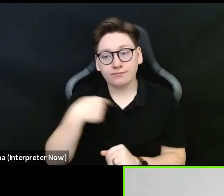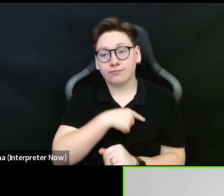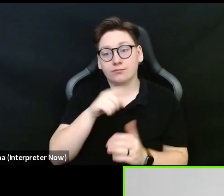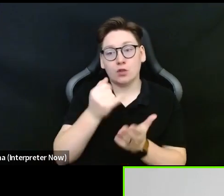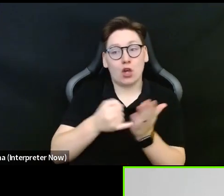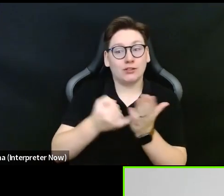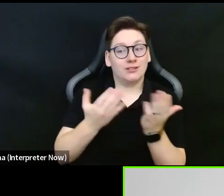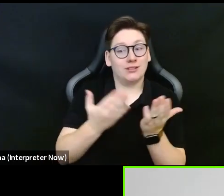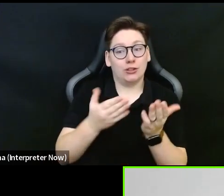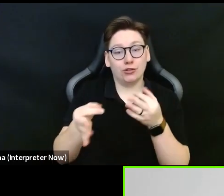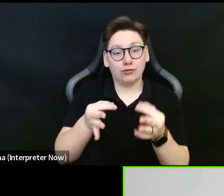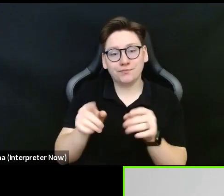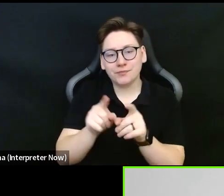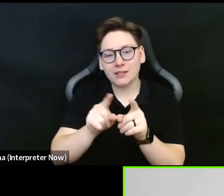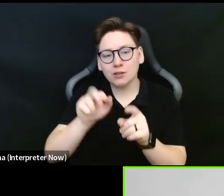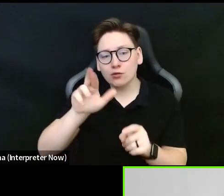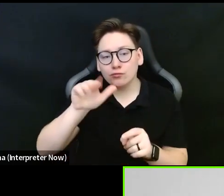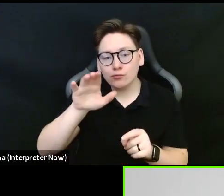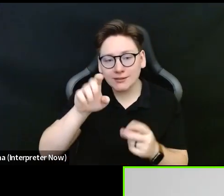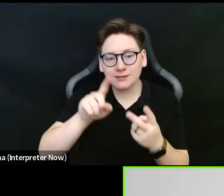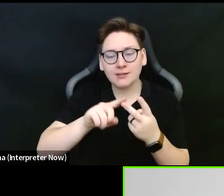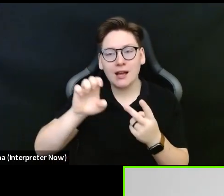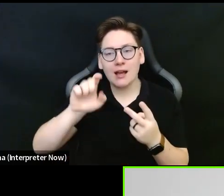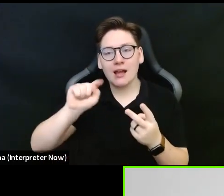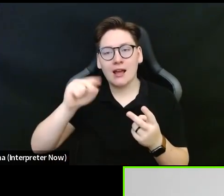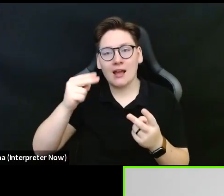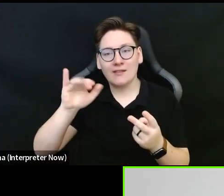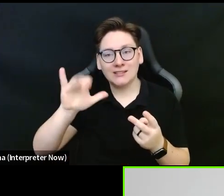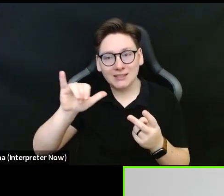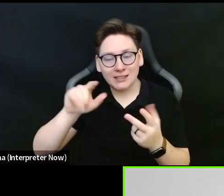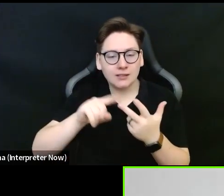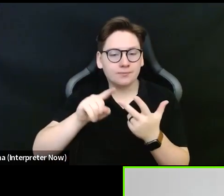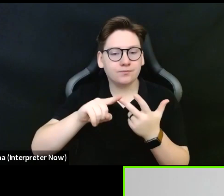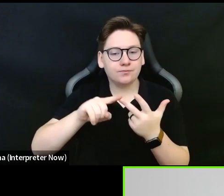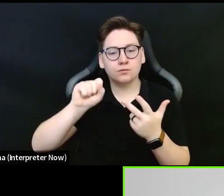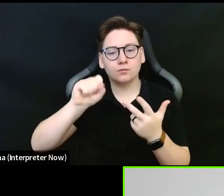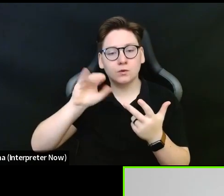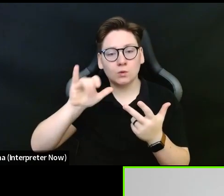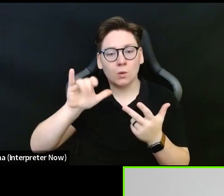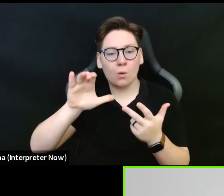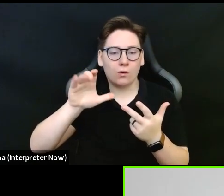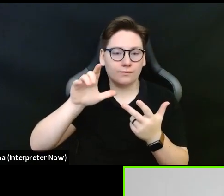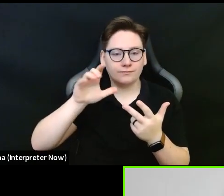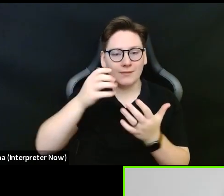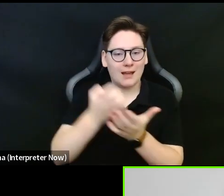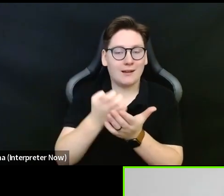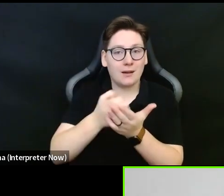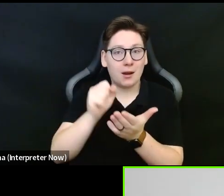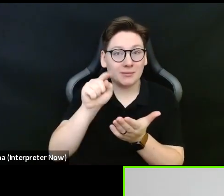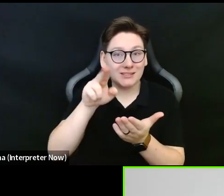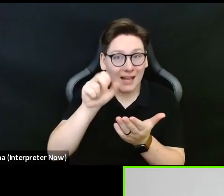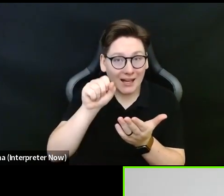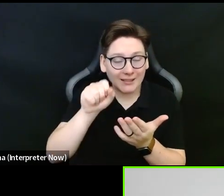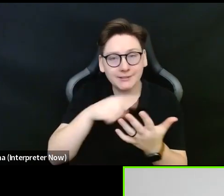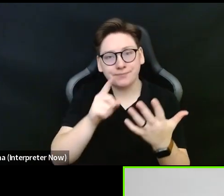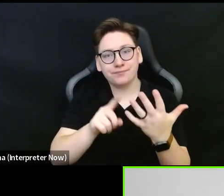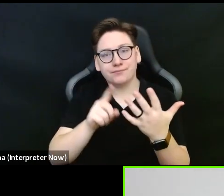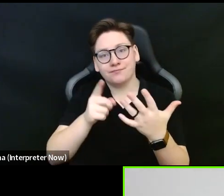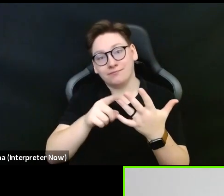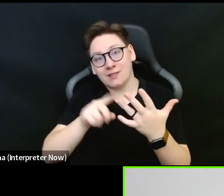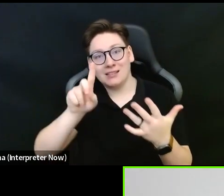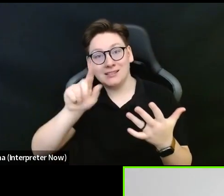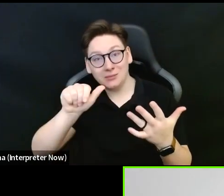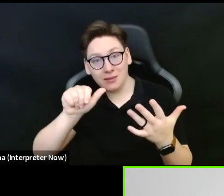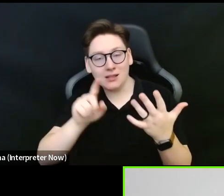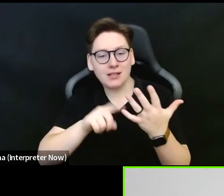as race, race and ethnicity, socioeconomic status, disability and geography. And next slide